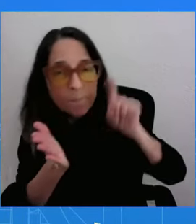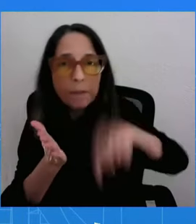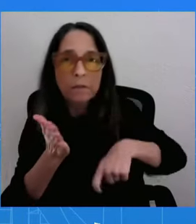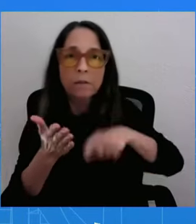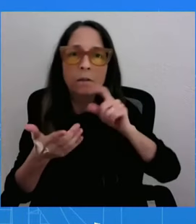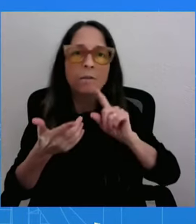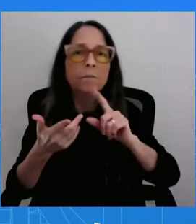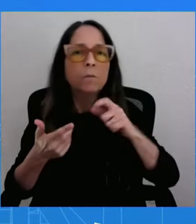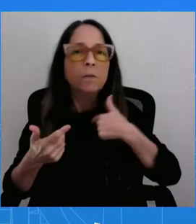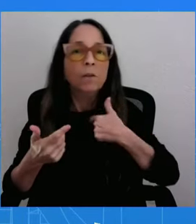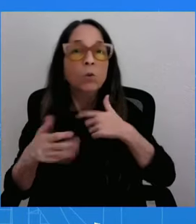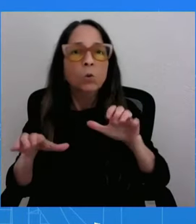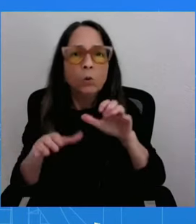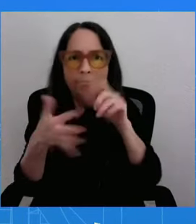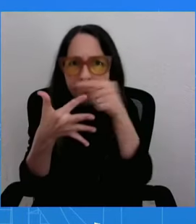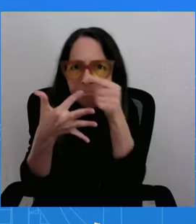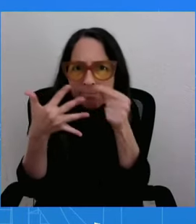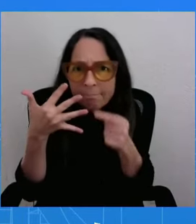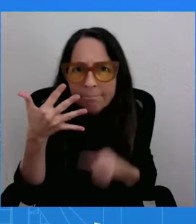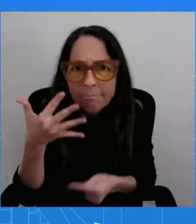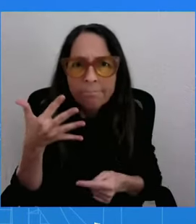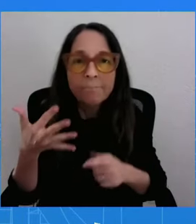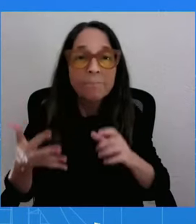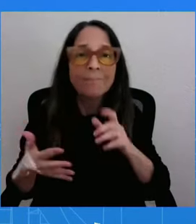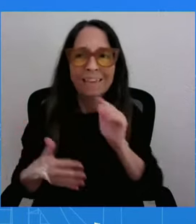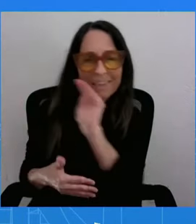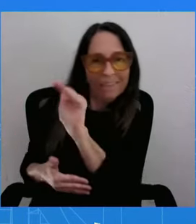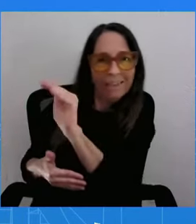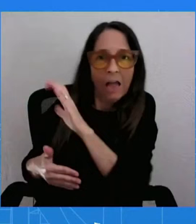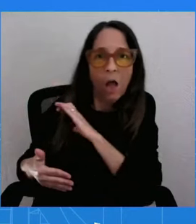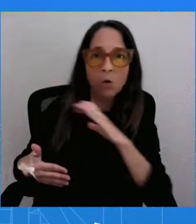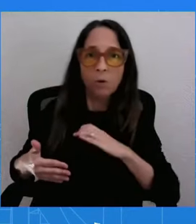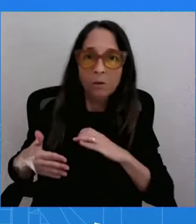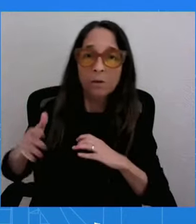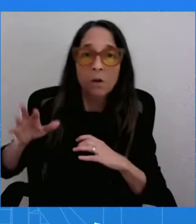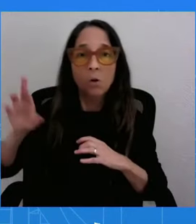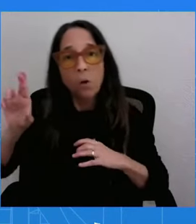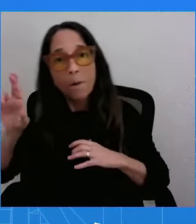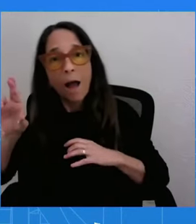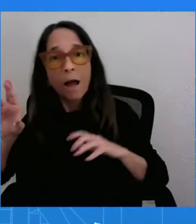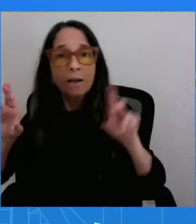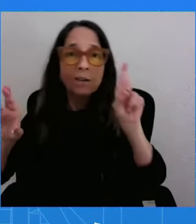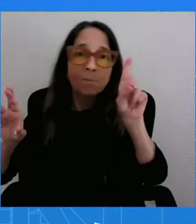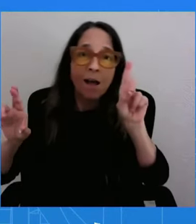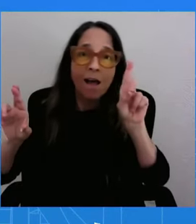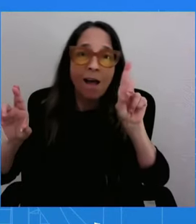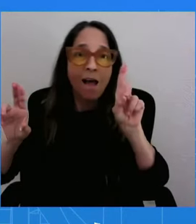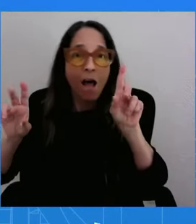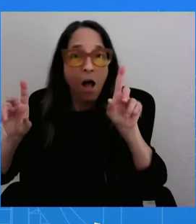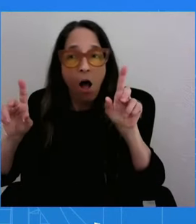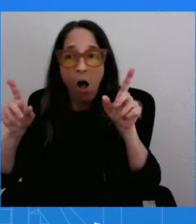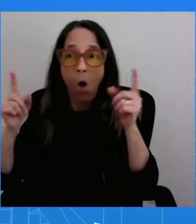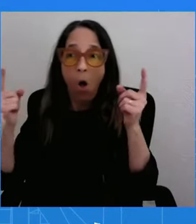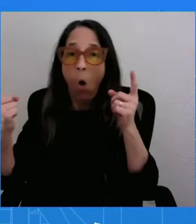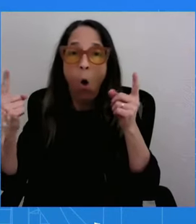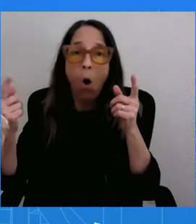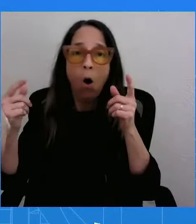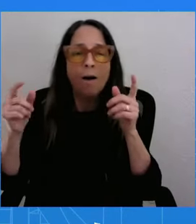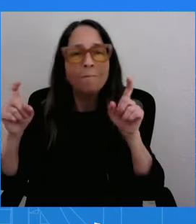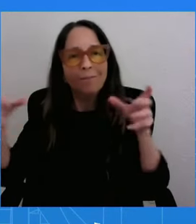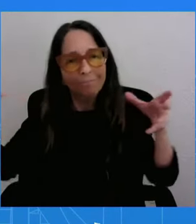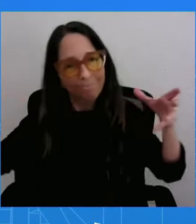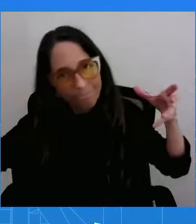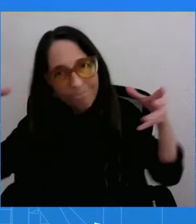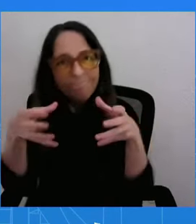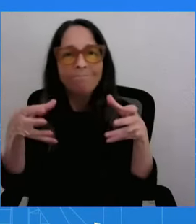They need Republicans to step in and also do this like they did before, like they did before, not too long ago, to get this